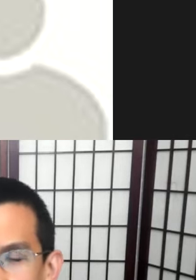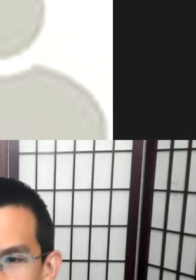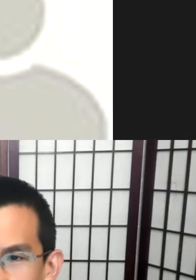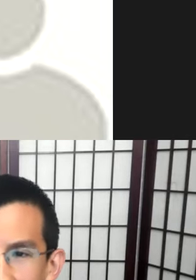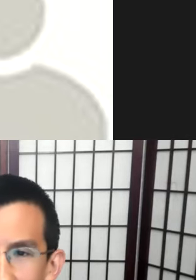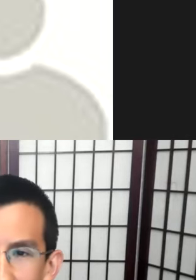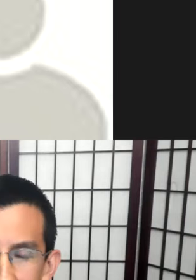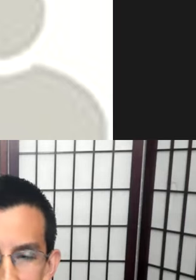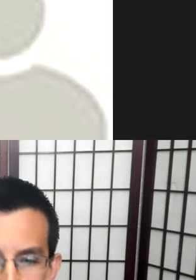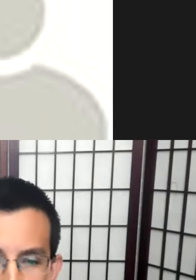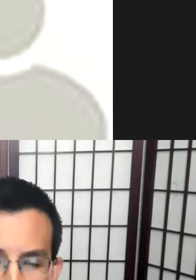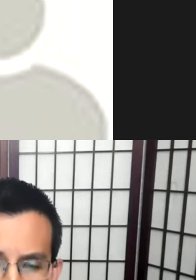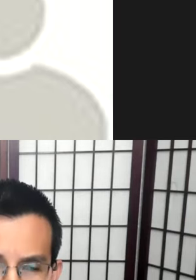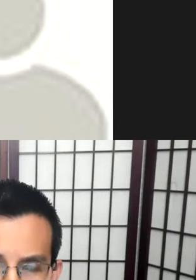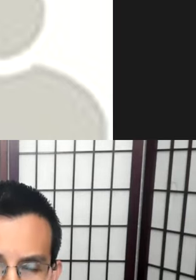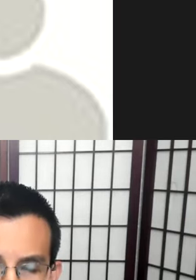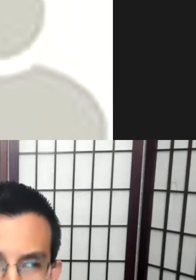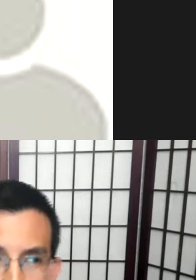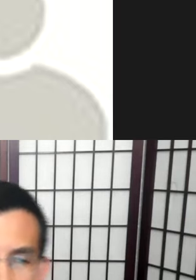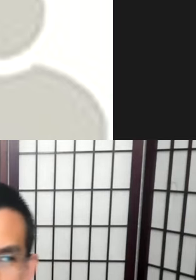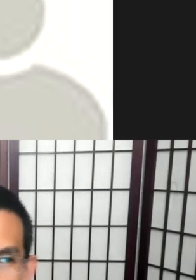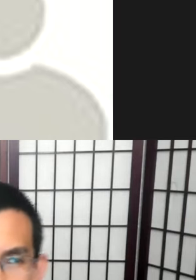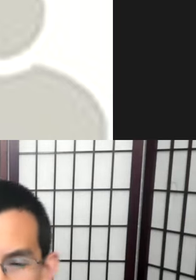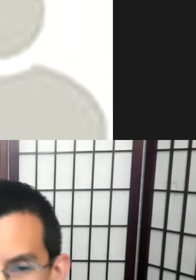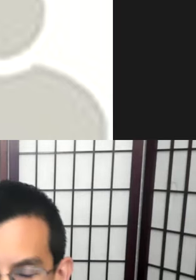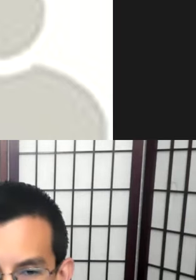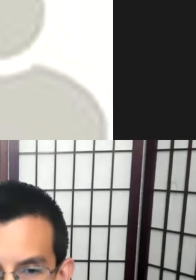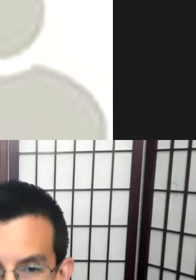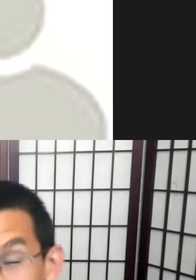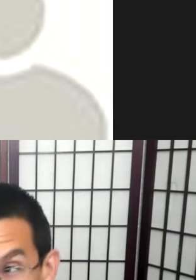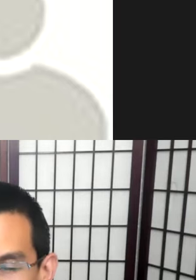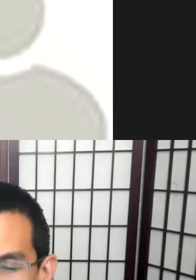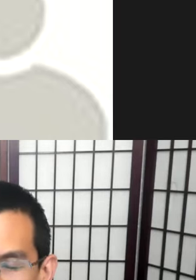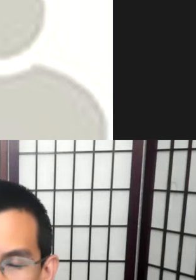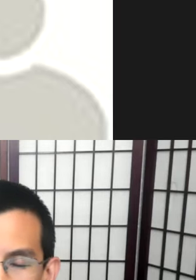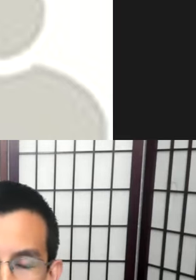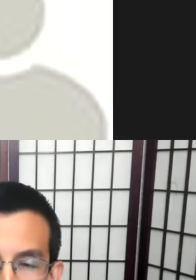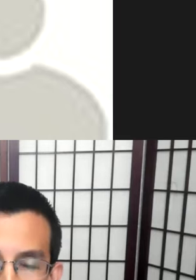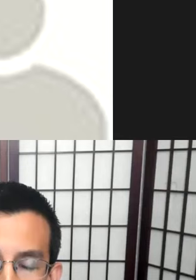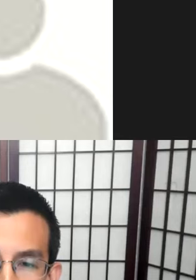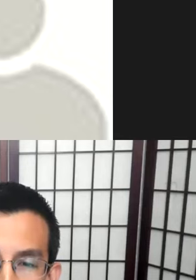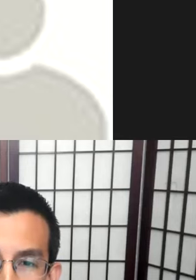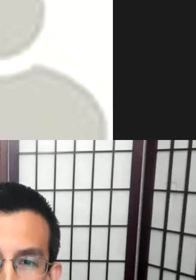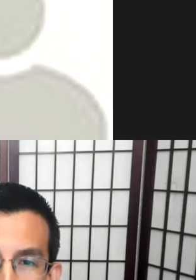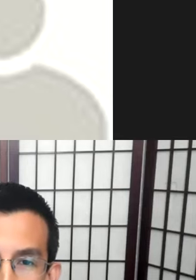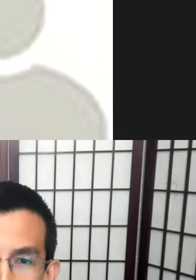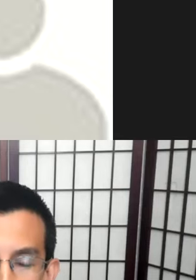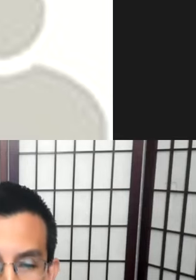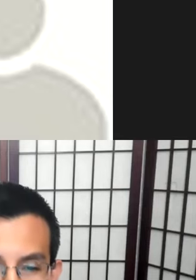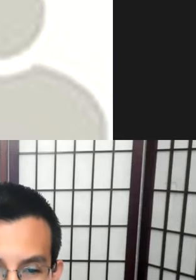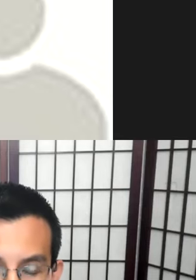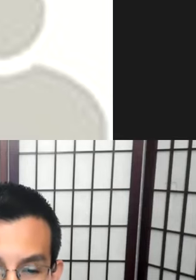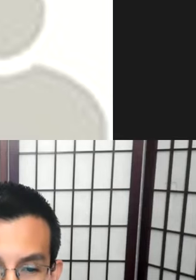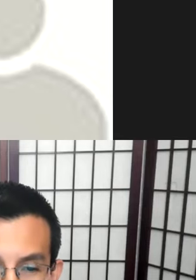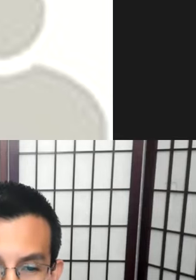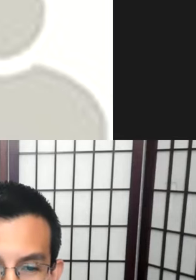So the idea is there, but of course, there are a couple of issues to keep in mind, at least a couple of issues to keep in mind. One is